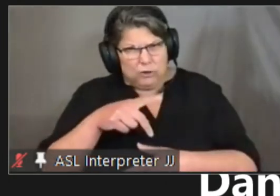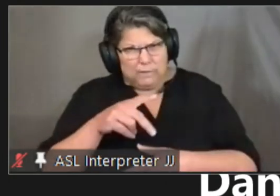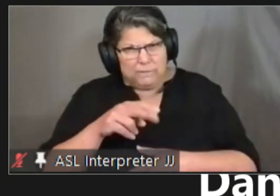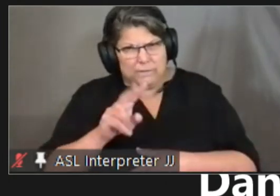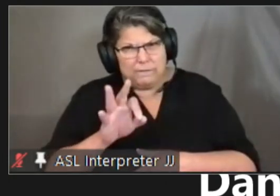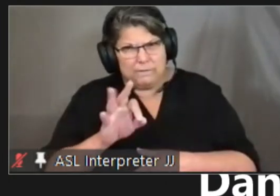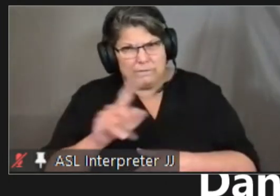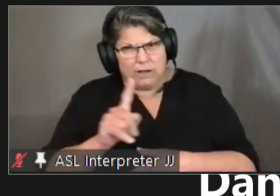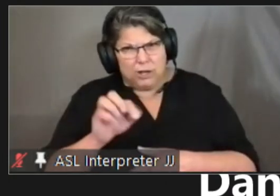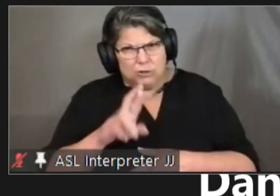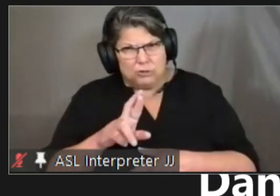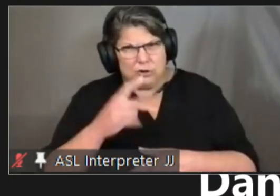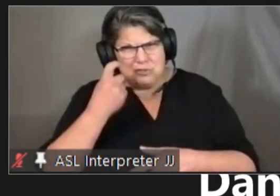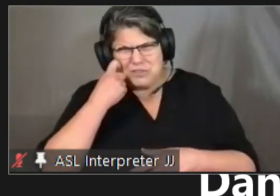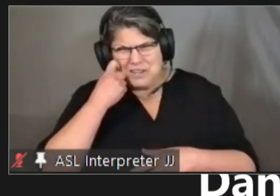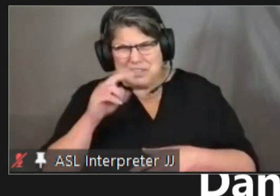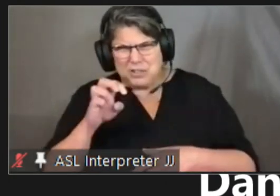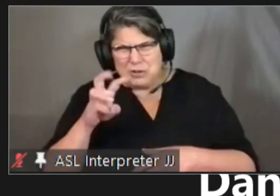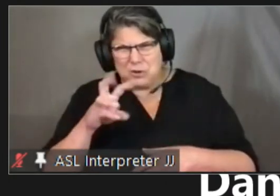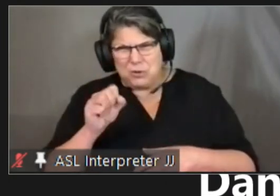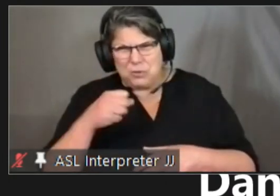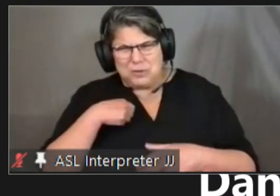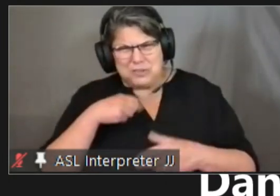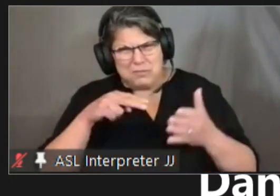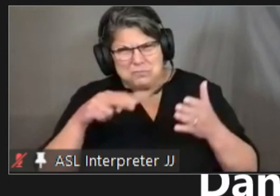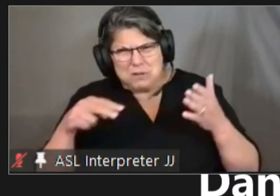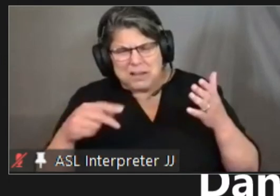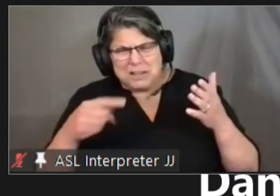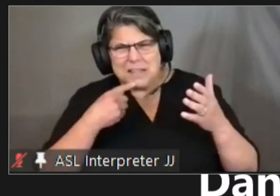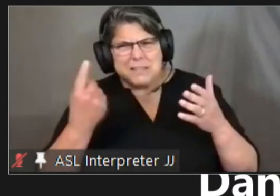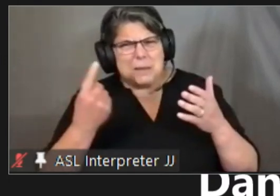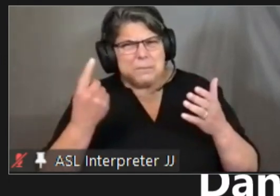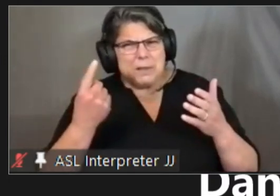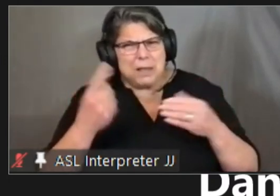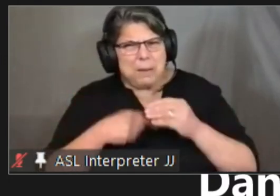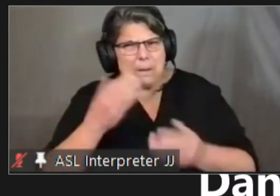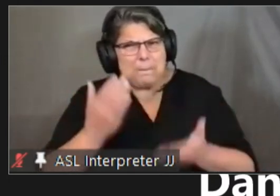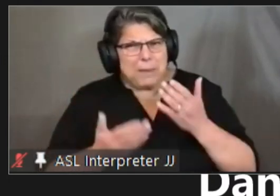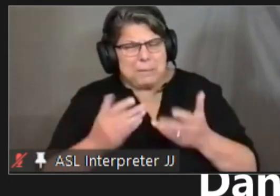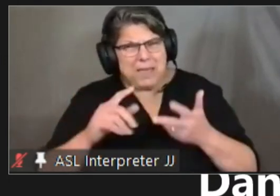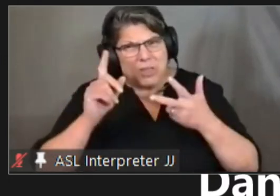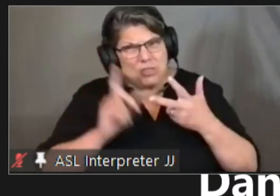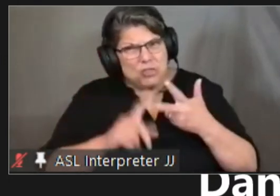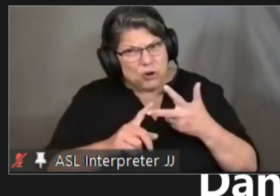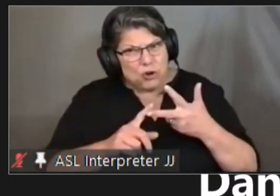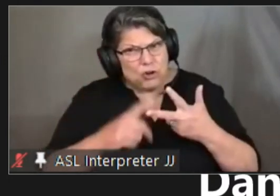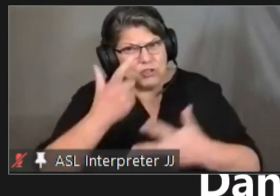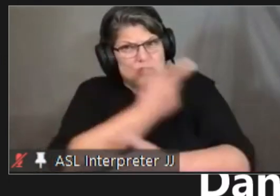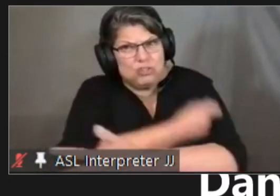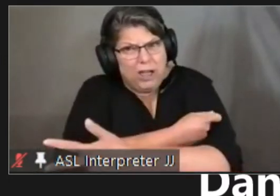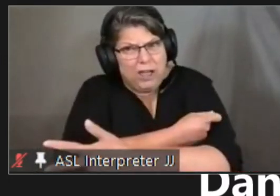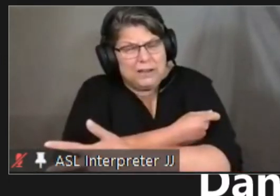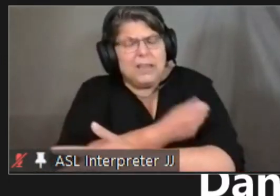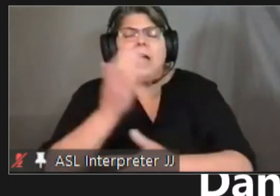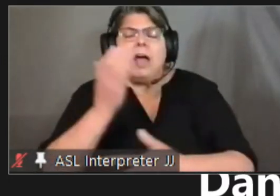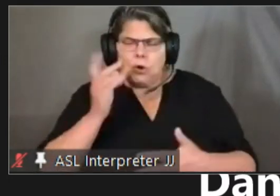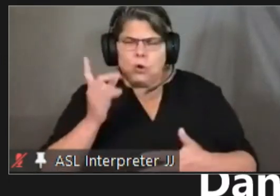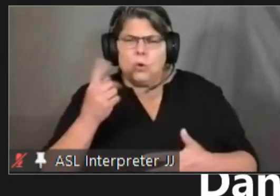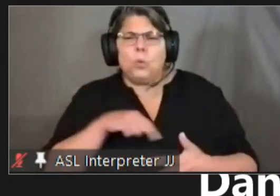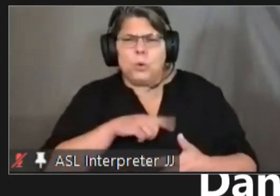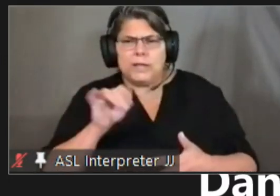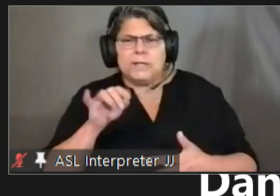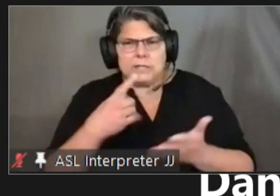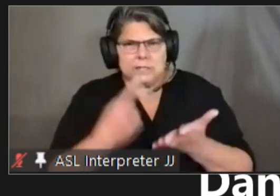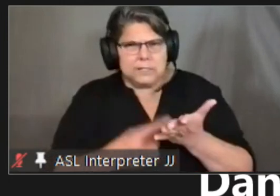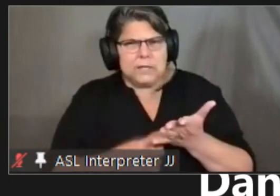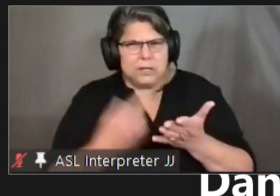something recently in the news about them talking about the possibility of a third shot i know we've discussed this in the past do you have